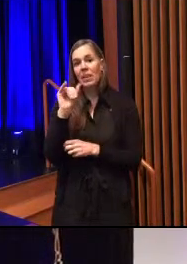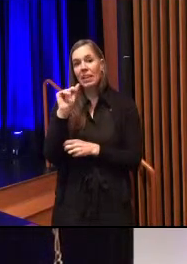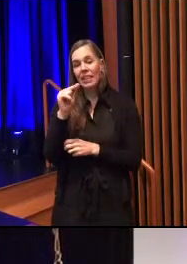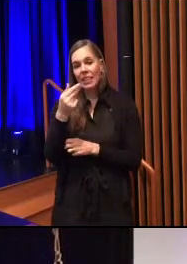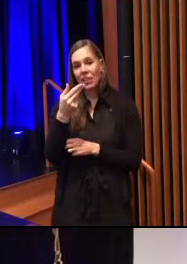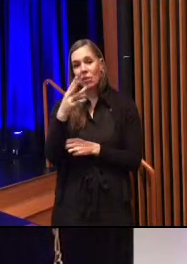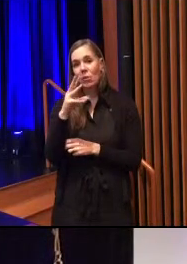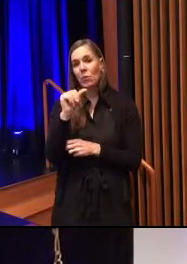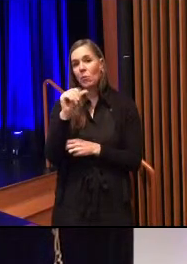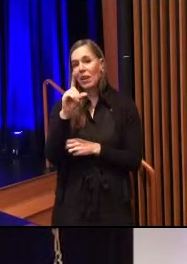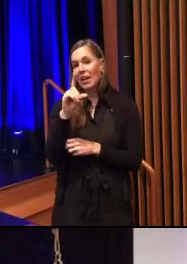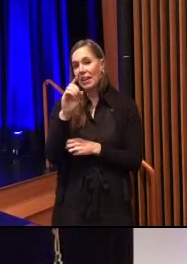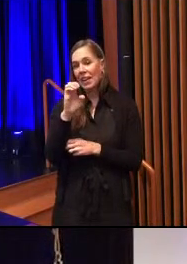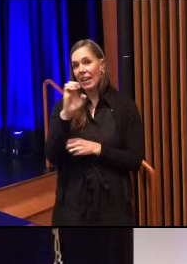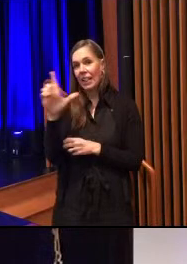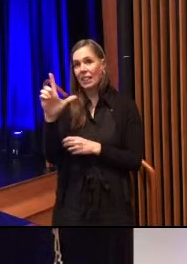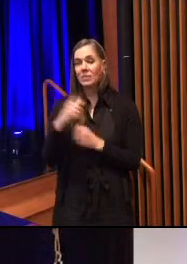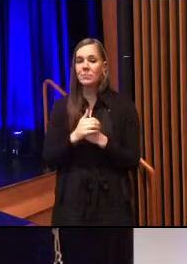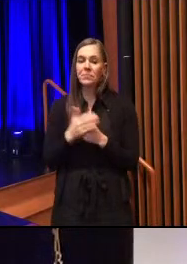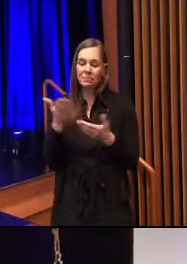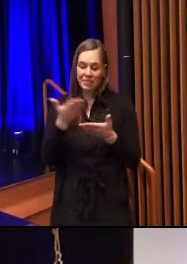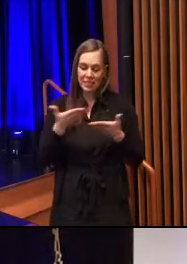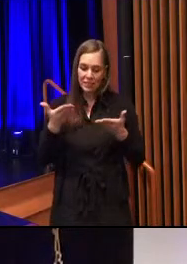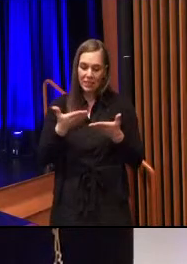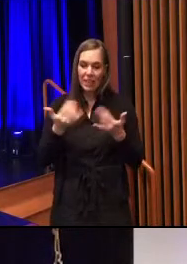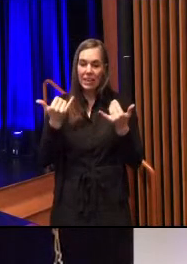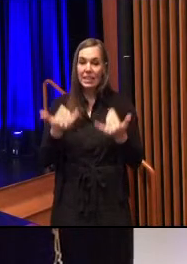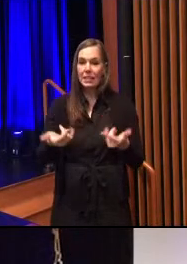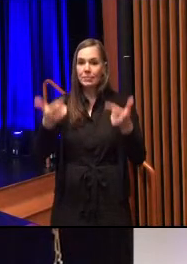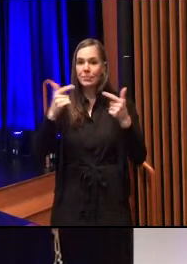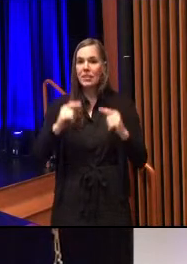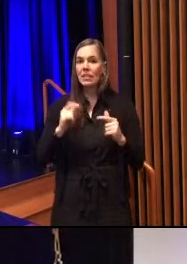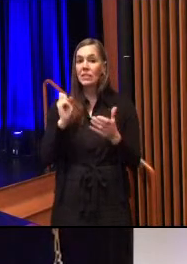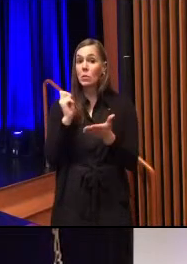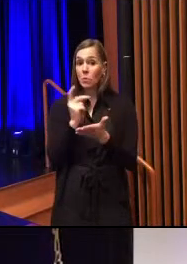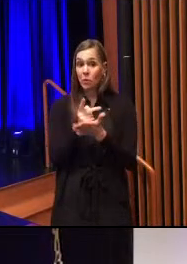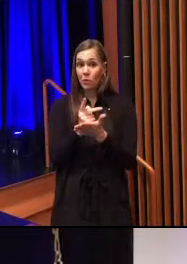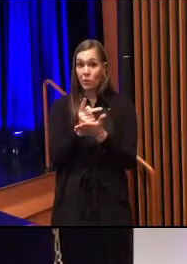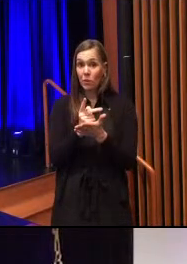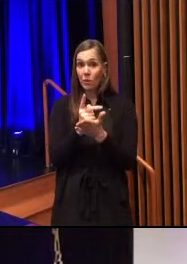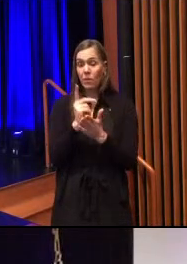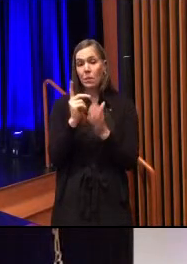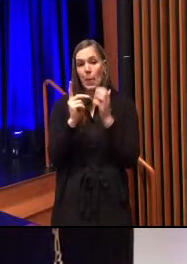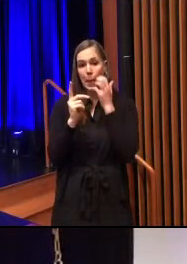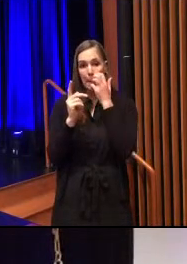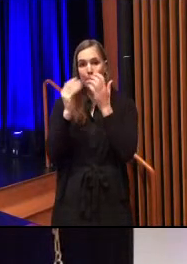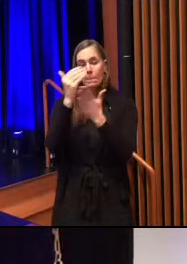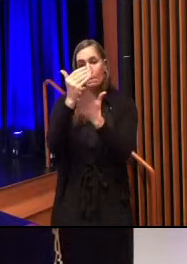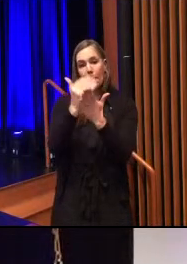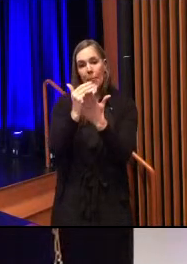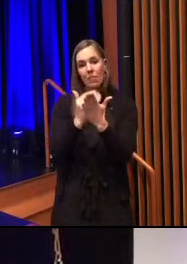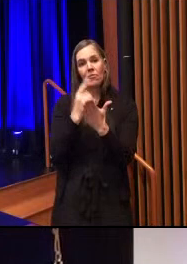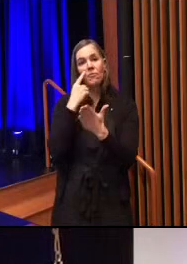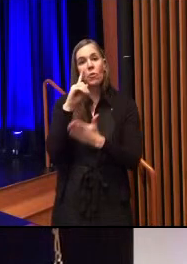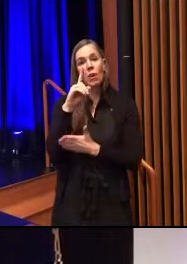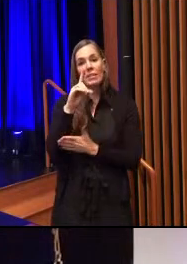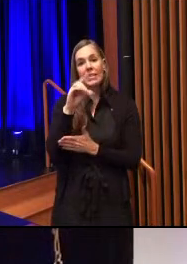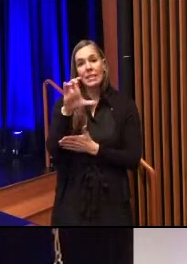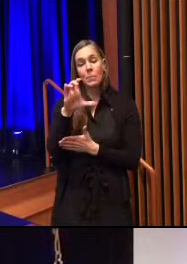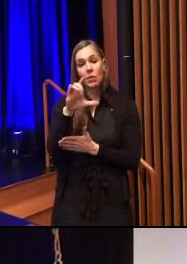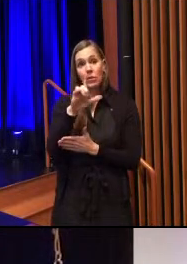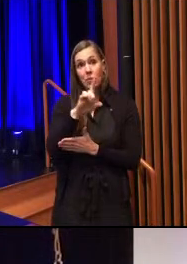Here. Thank you Mr. Harris. We turn then to the approval of the council minutes for December 21st